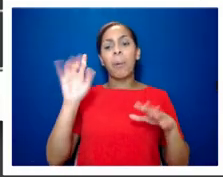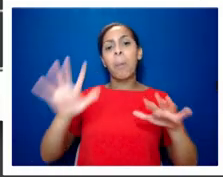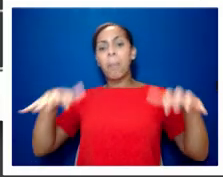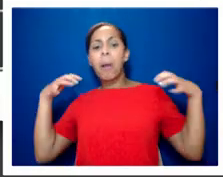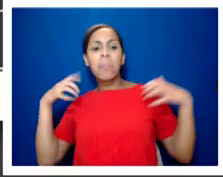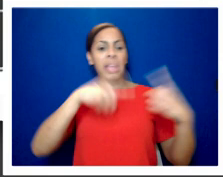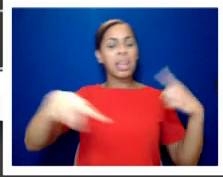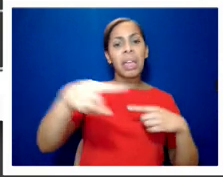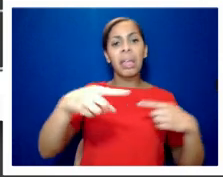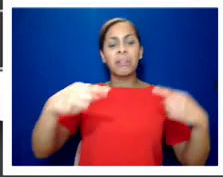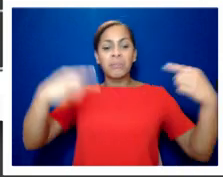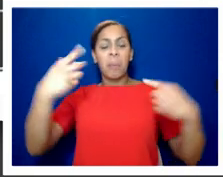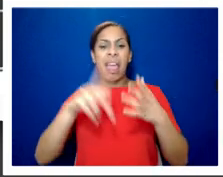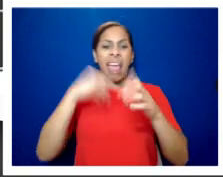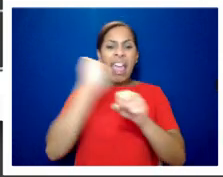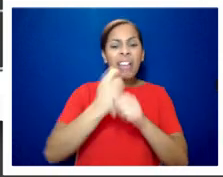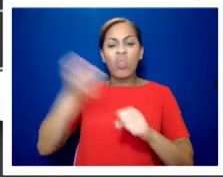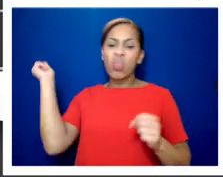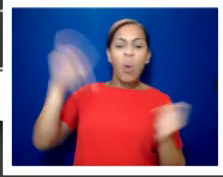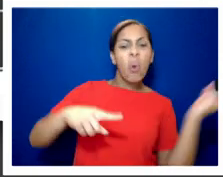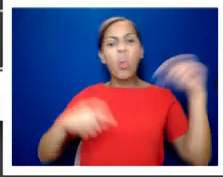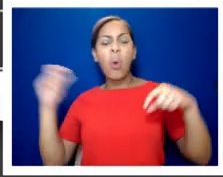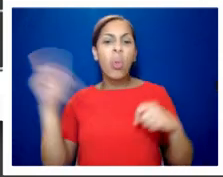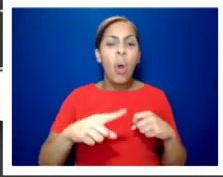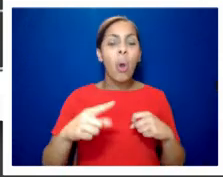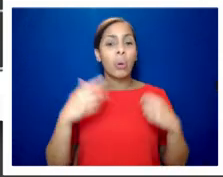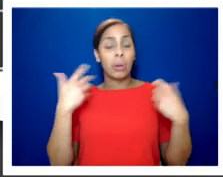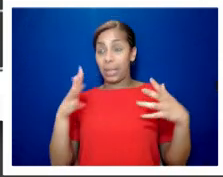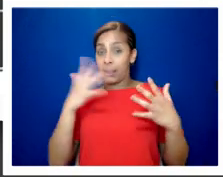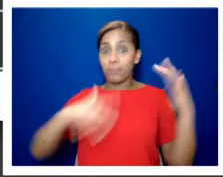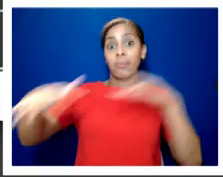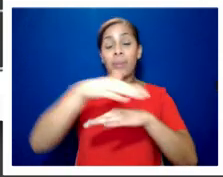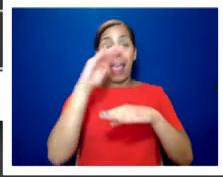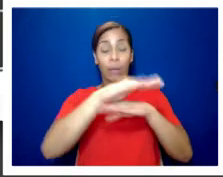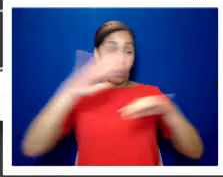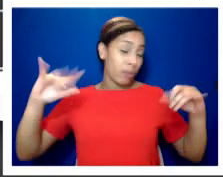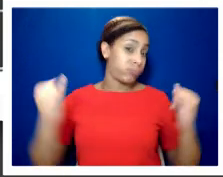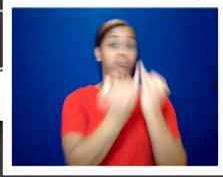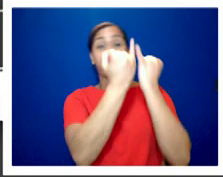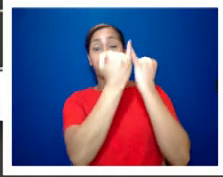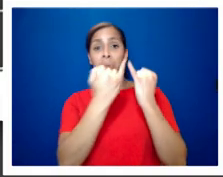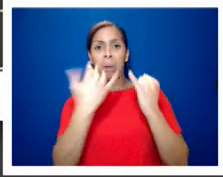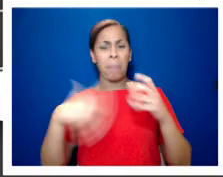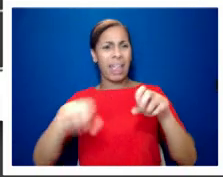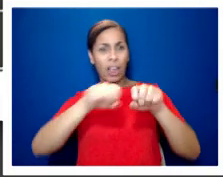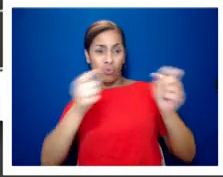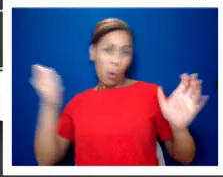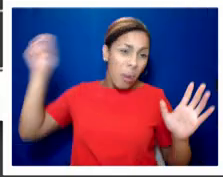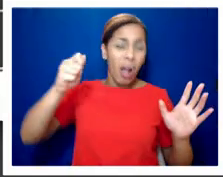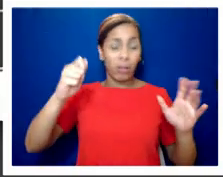clashed outside harangay civic center i remember it all got on the news and crowbars and bayonets featured in the mayhem